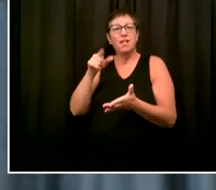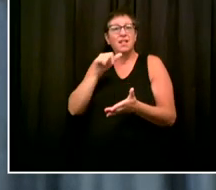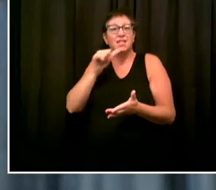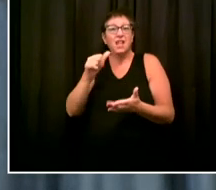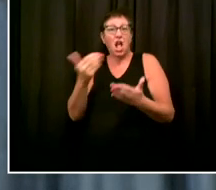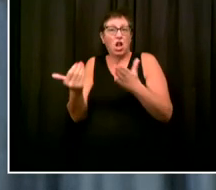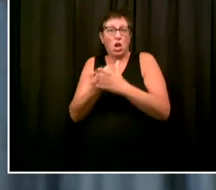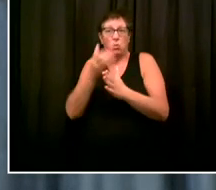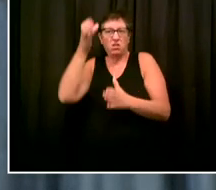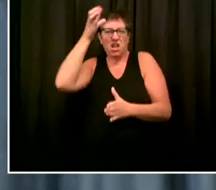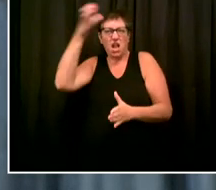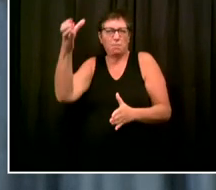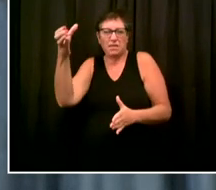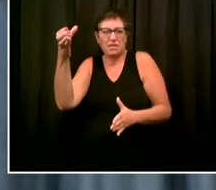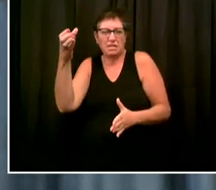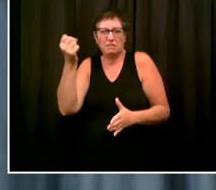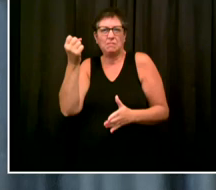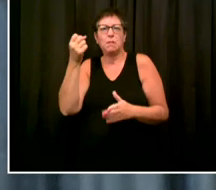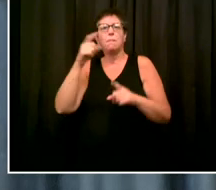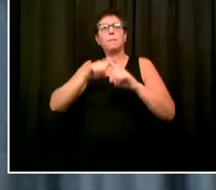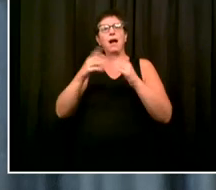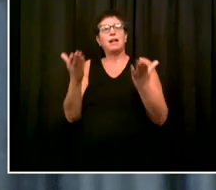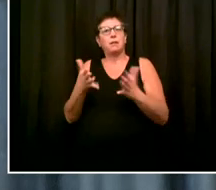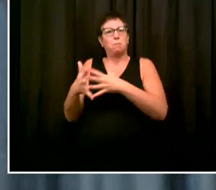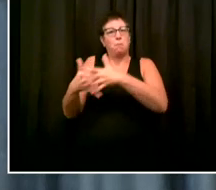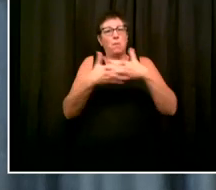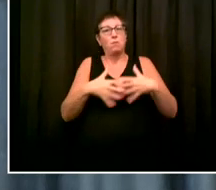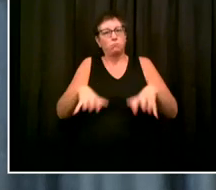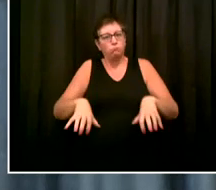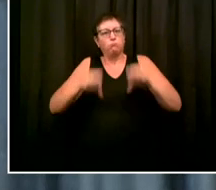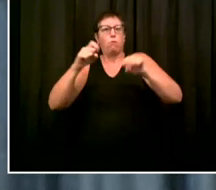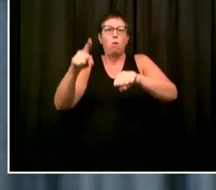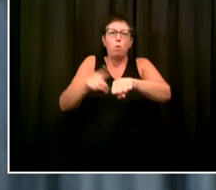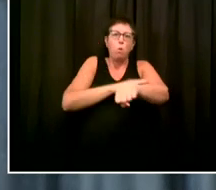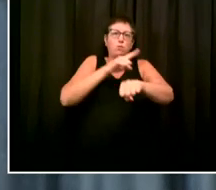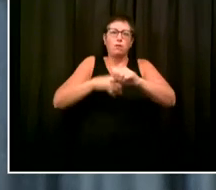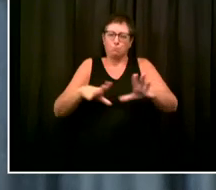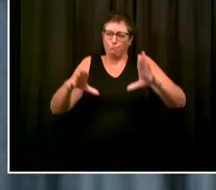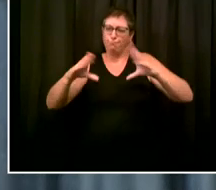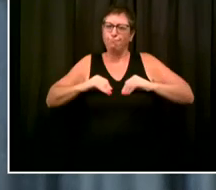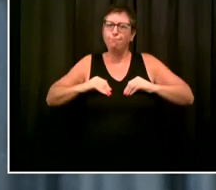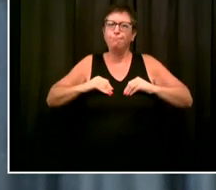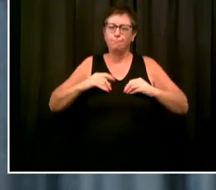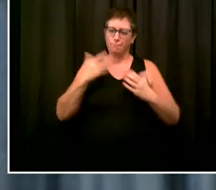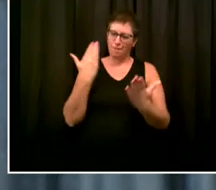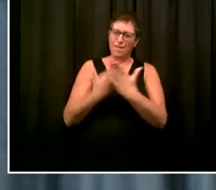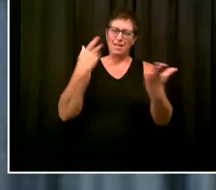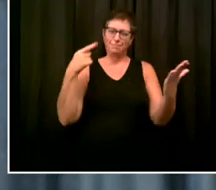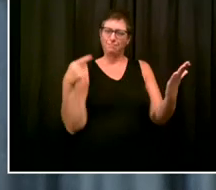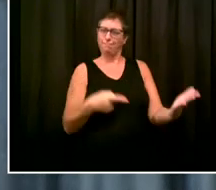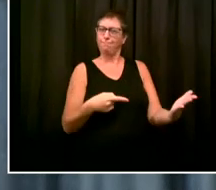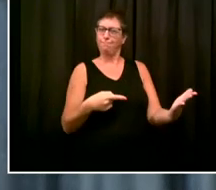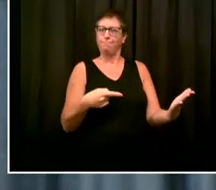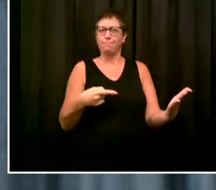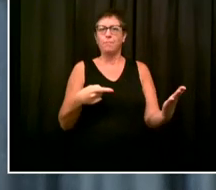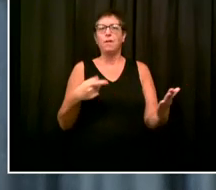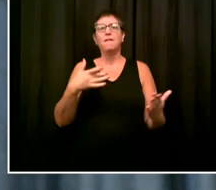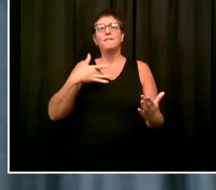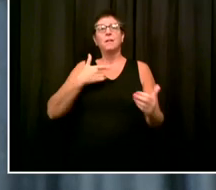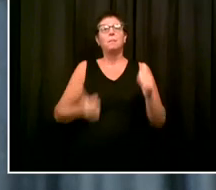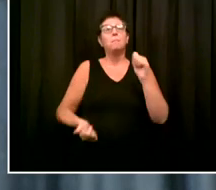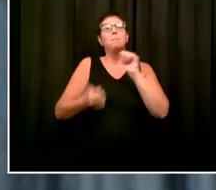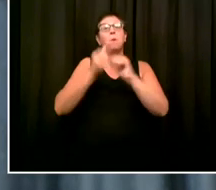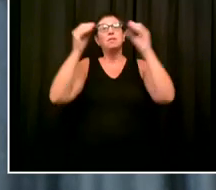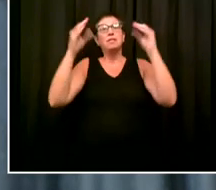I can tell you that educators are, for the most part, have been very excited about having the